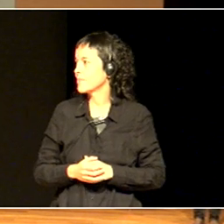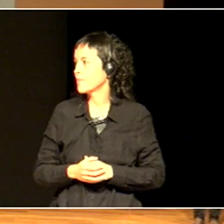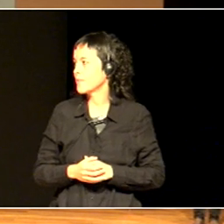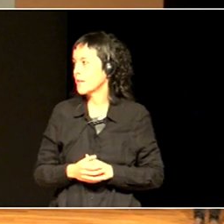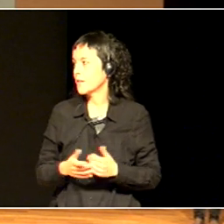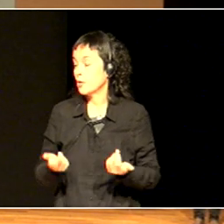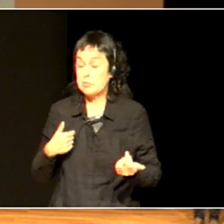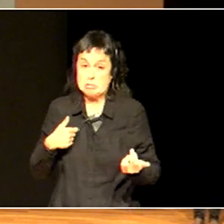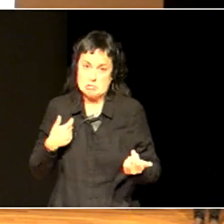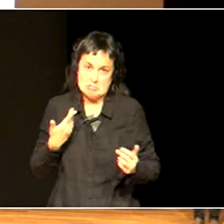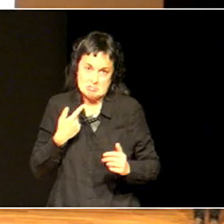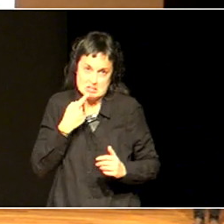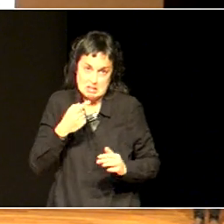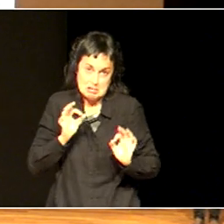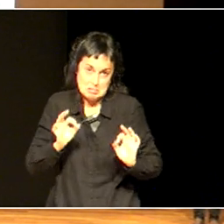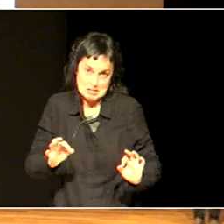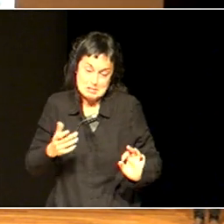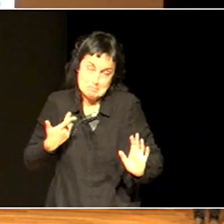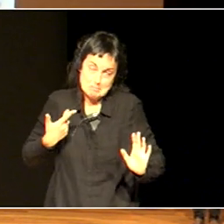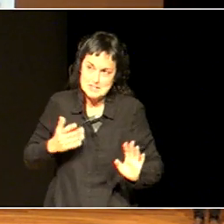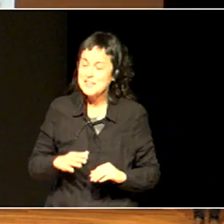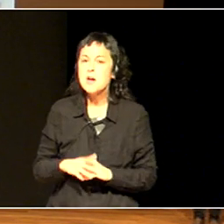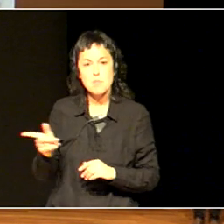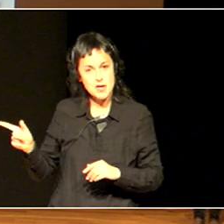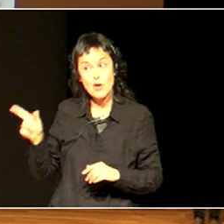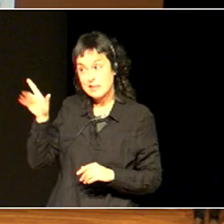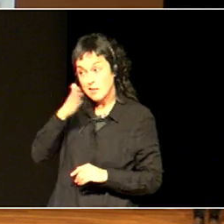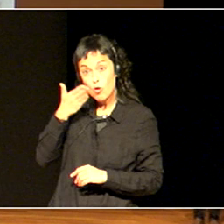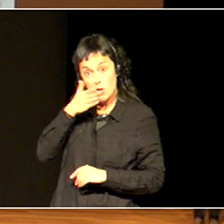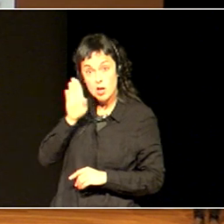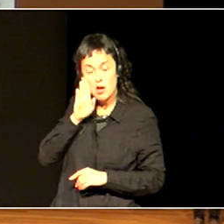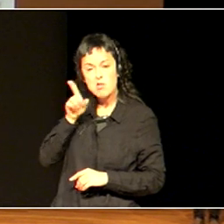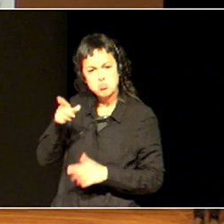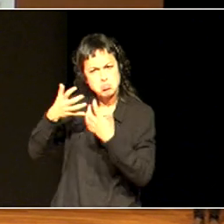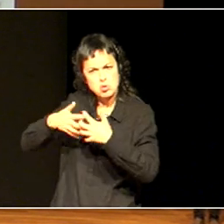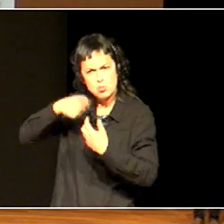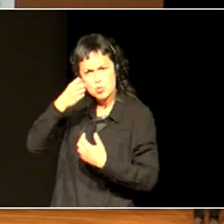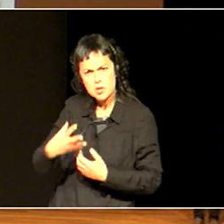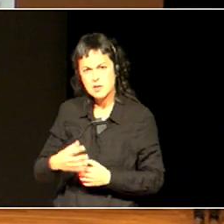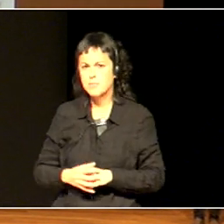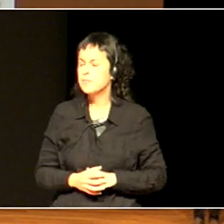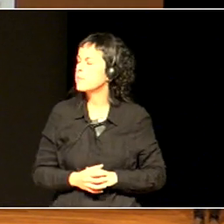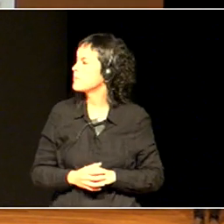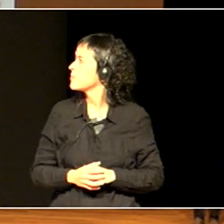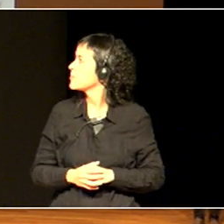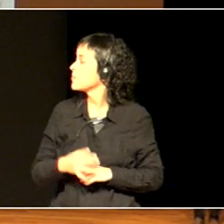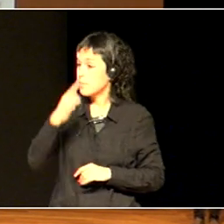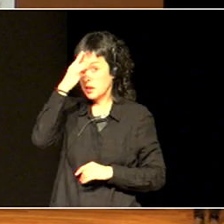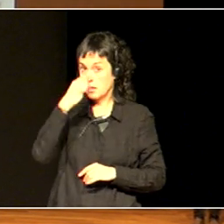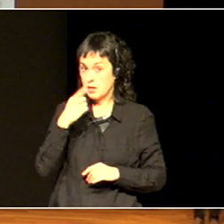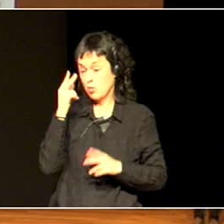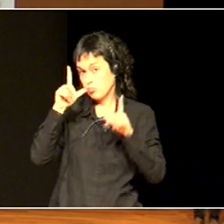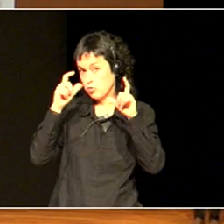well in this school. This is a picture of the staff room wall.